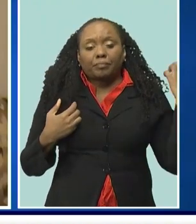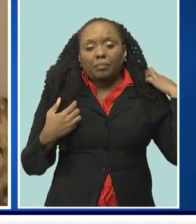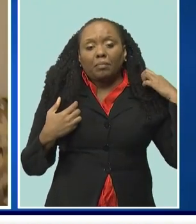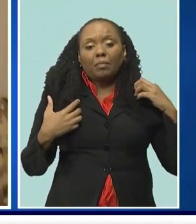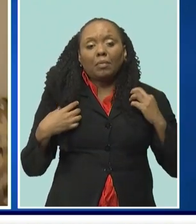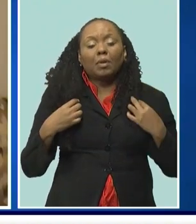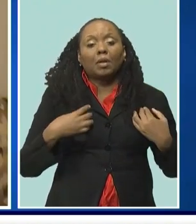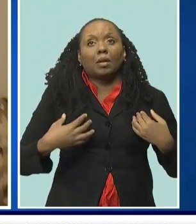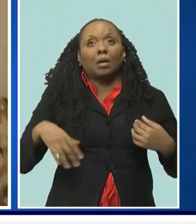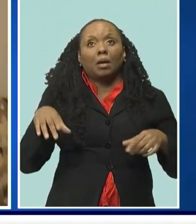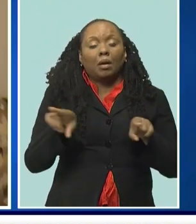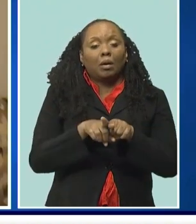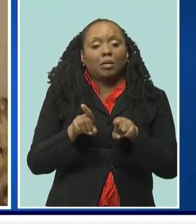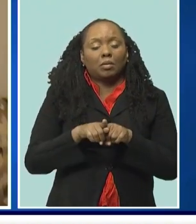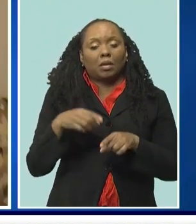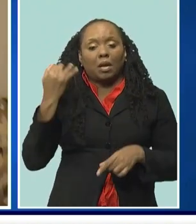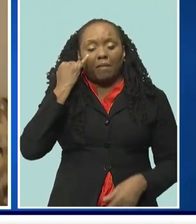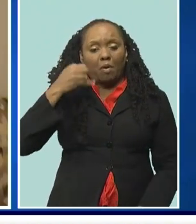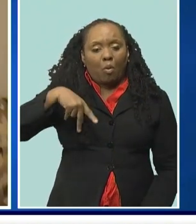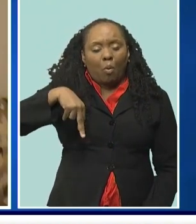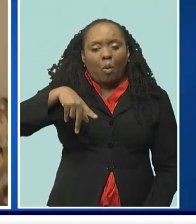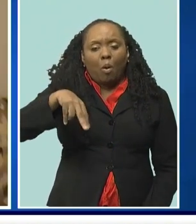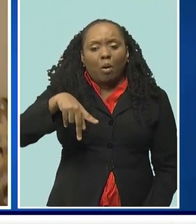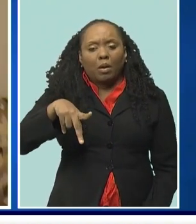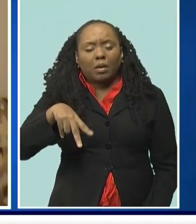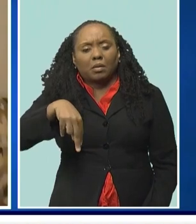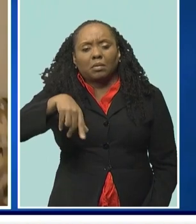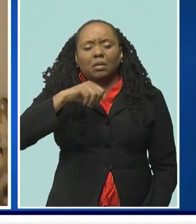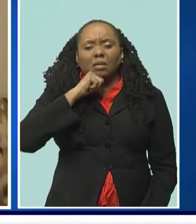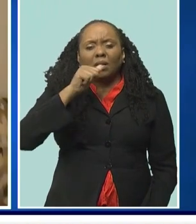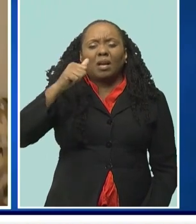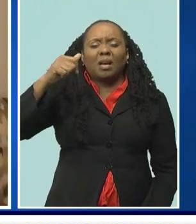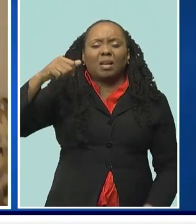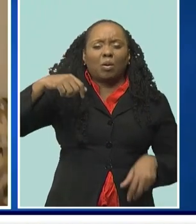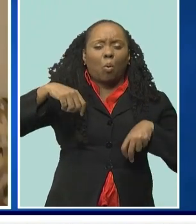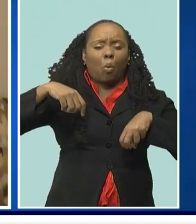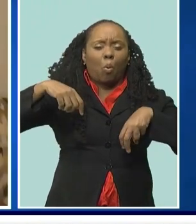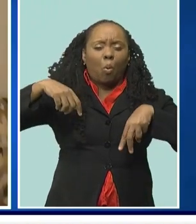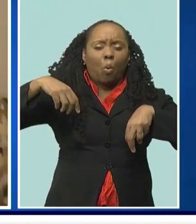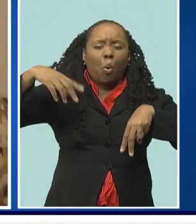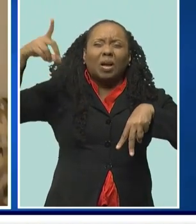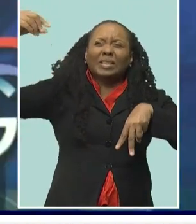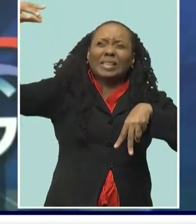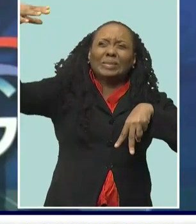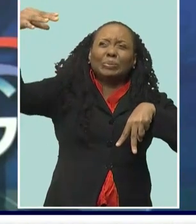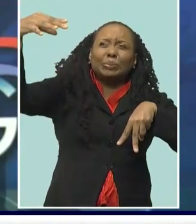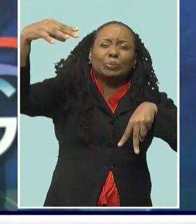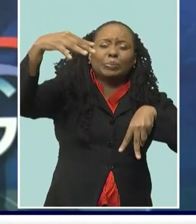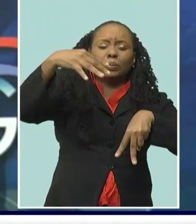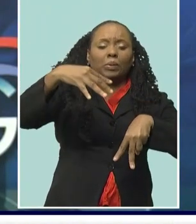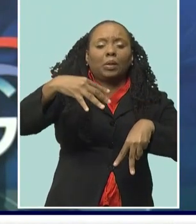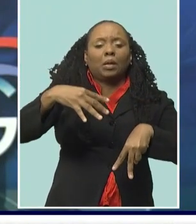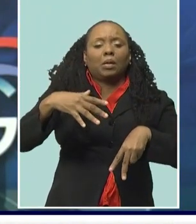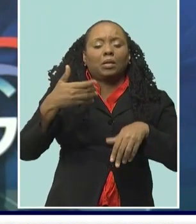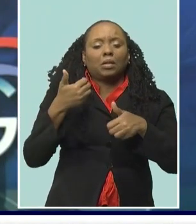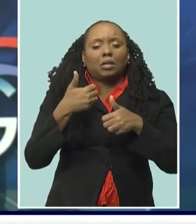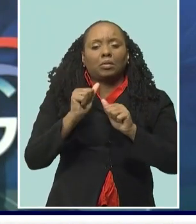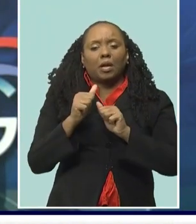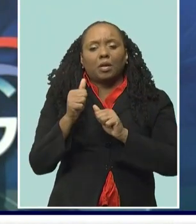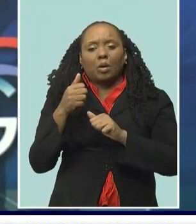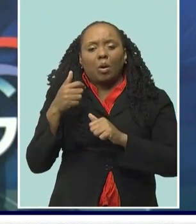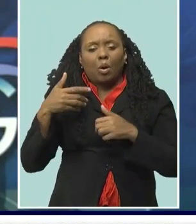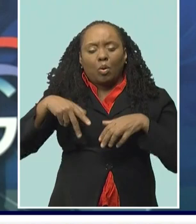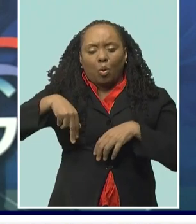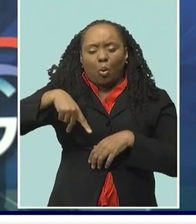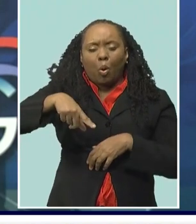Use the shades, walk in the shade if you have to be out there if possible. The Central Bank of Barbados has